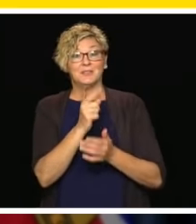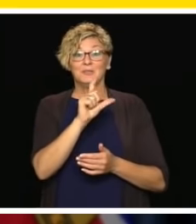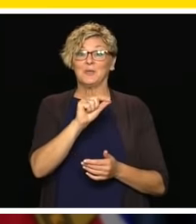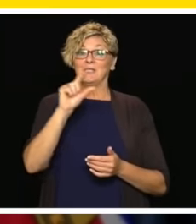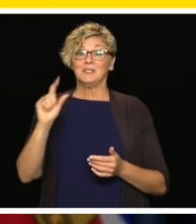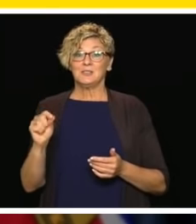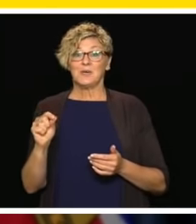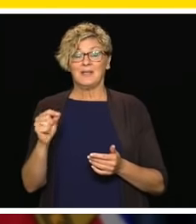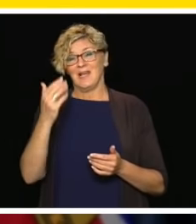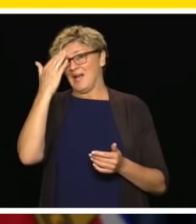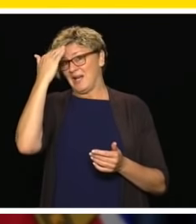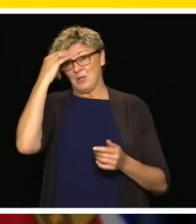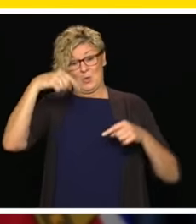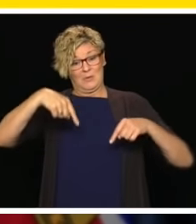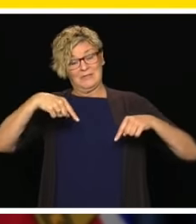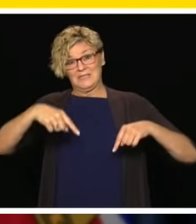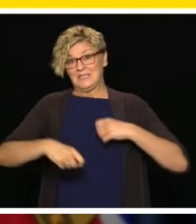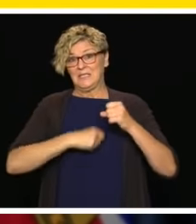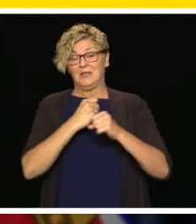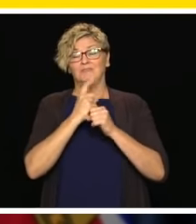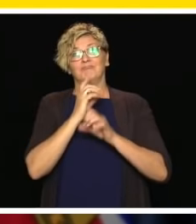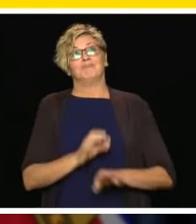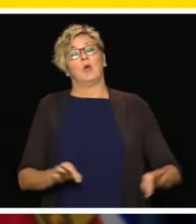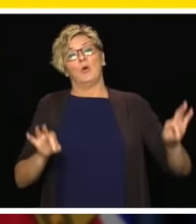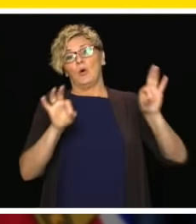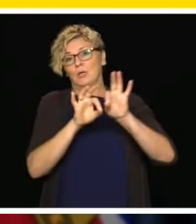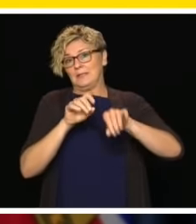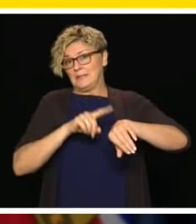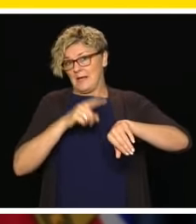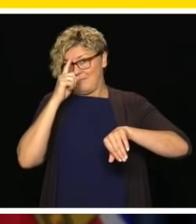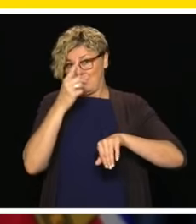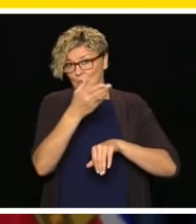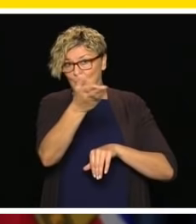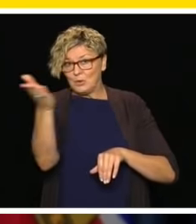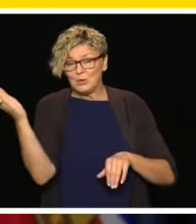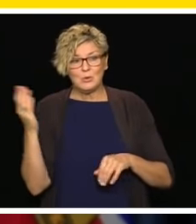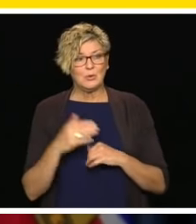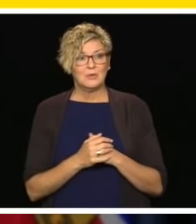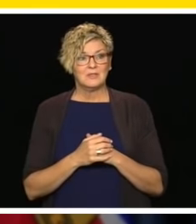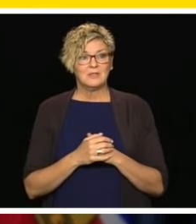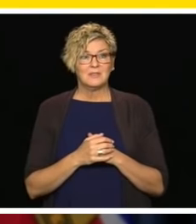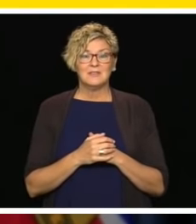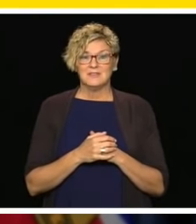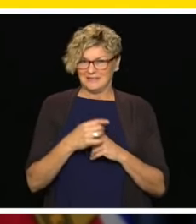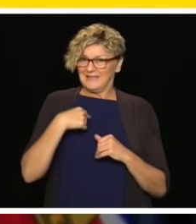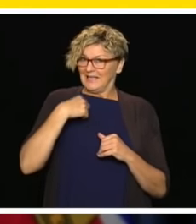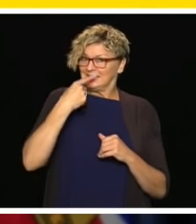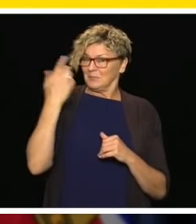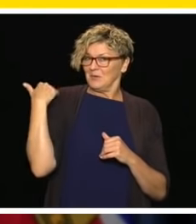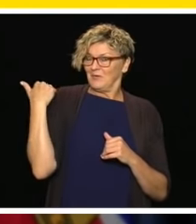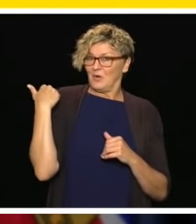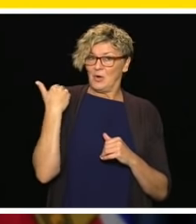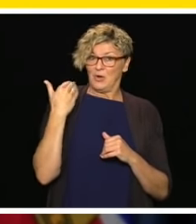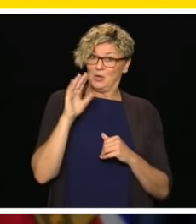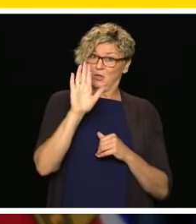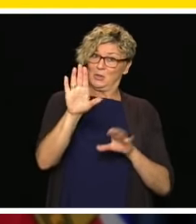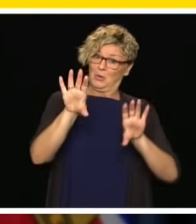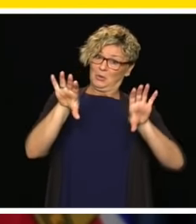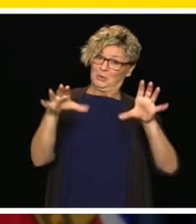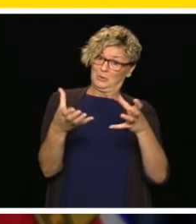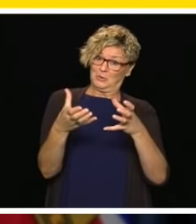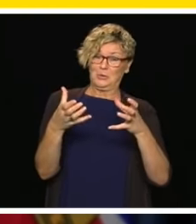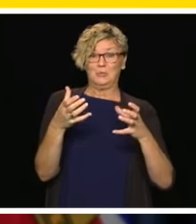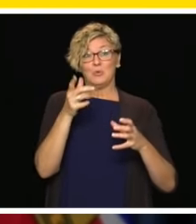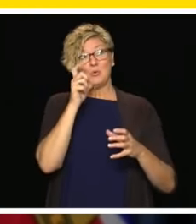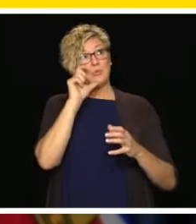transition year in your life. And I know I've said this before, you are truly unique. Graduating in the middle